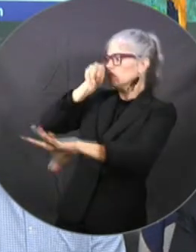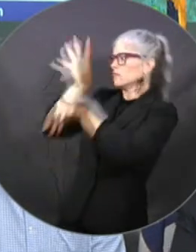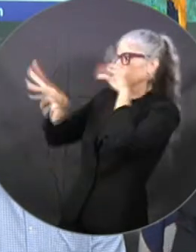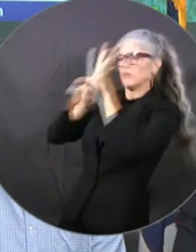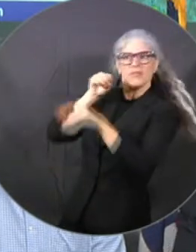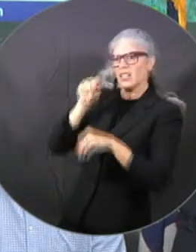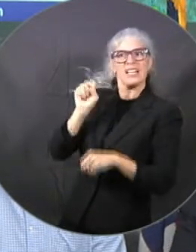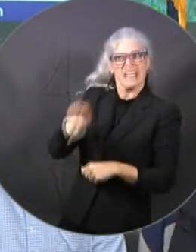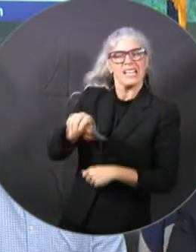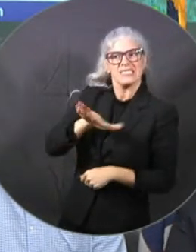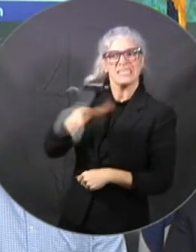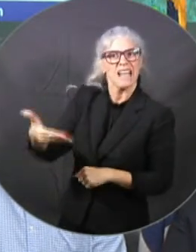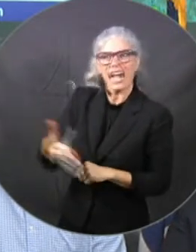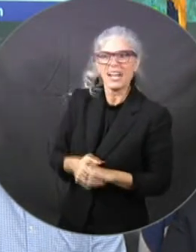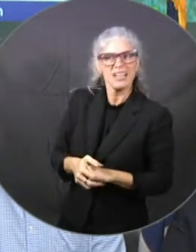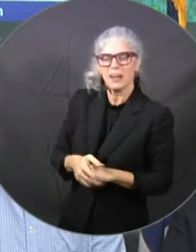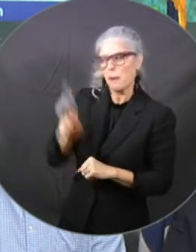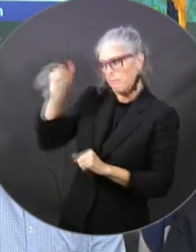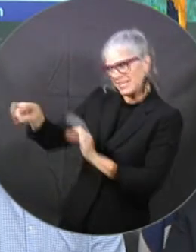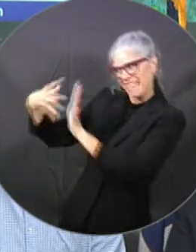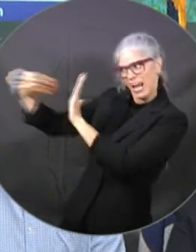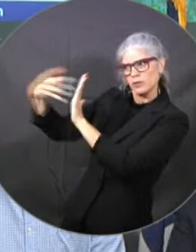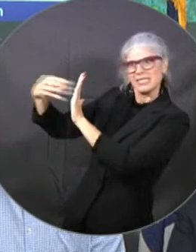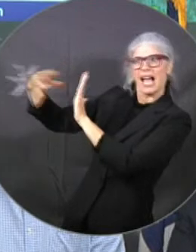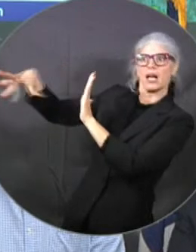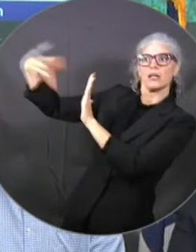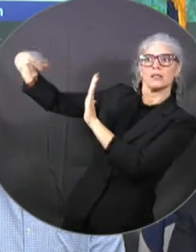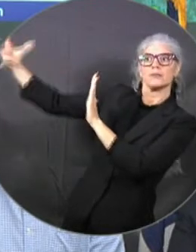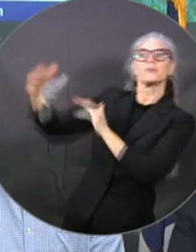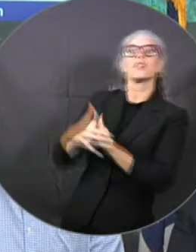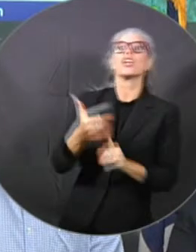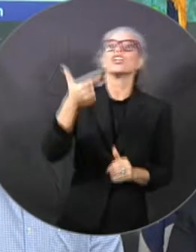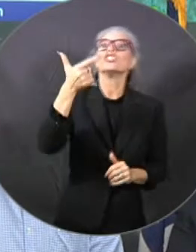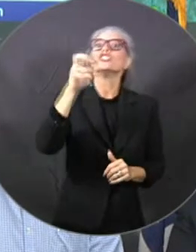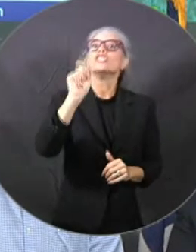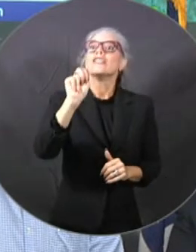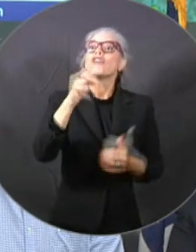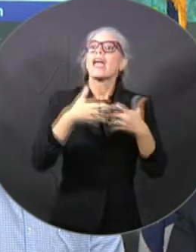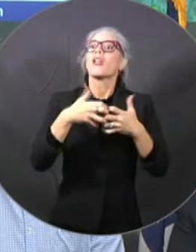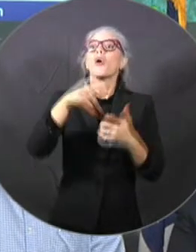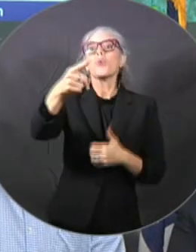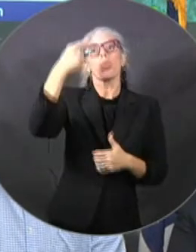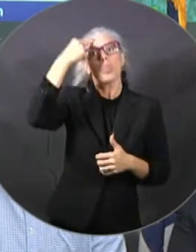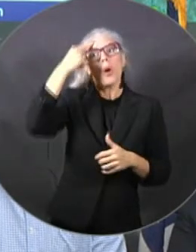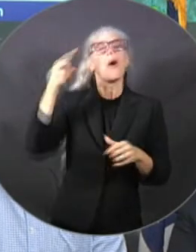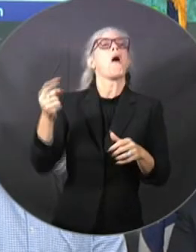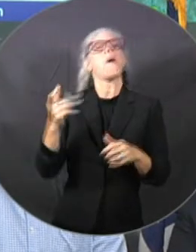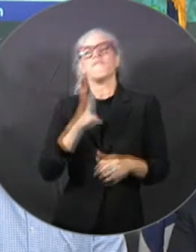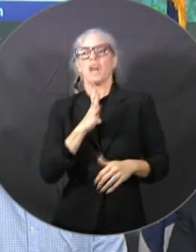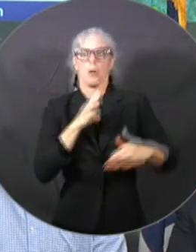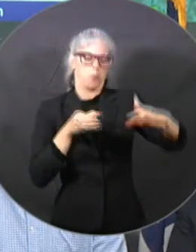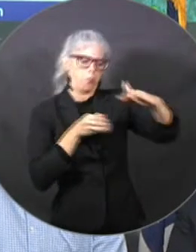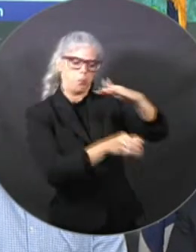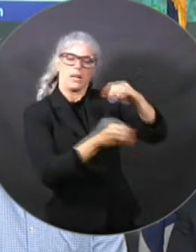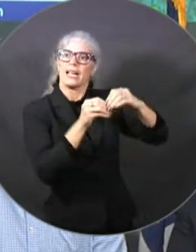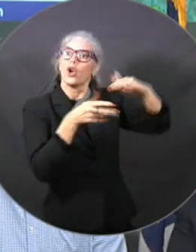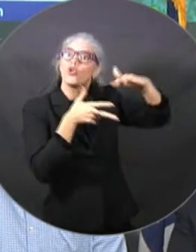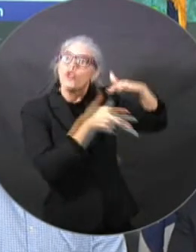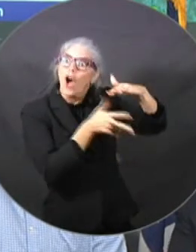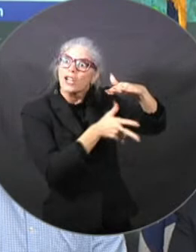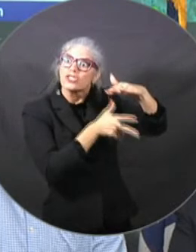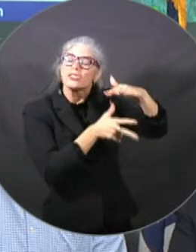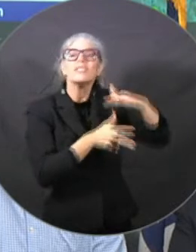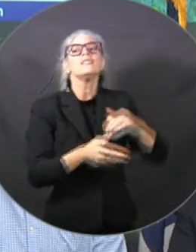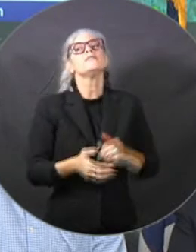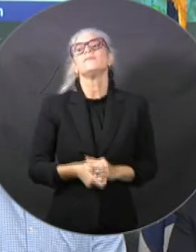Florida generators operating in people's garages or even people's homes and it's just not something that's going to work